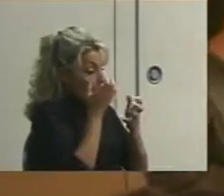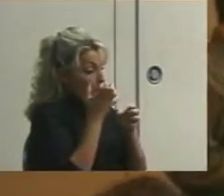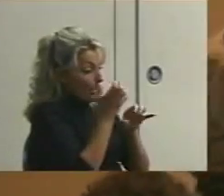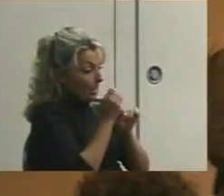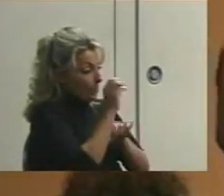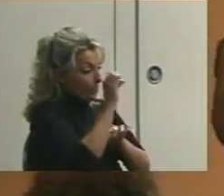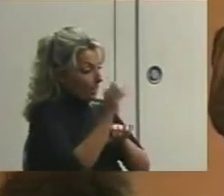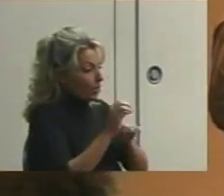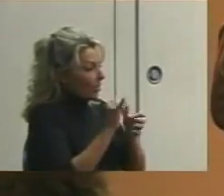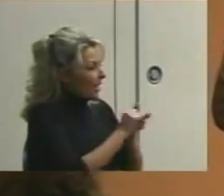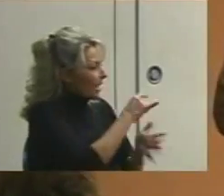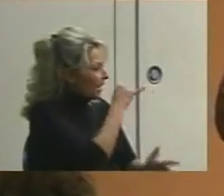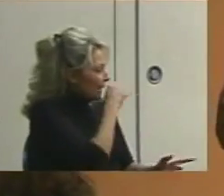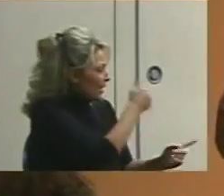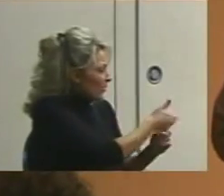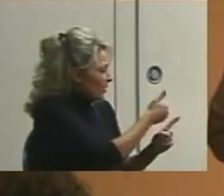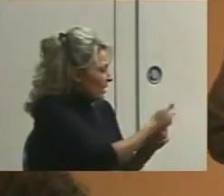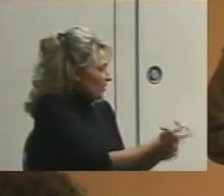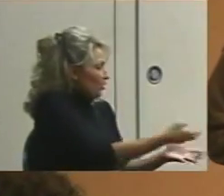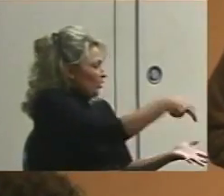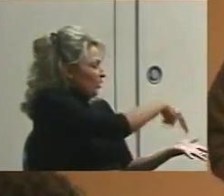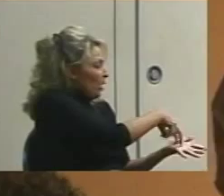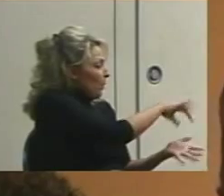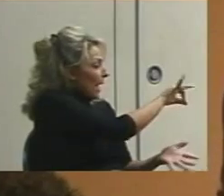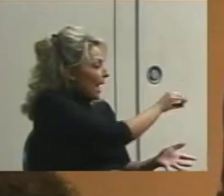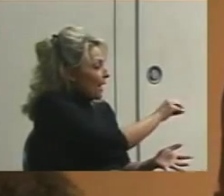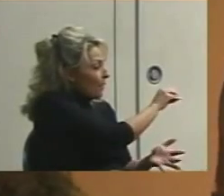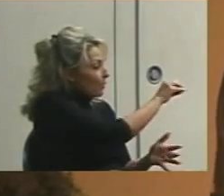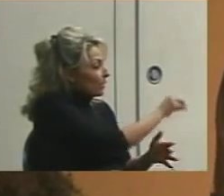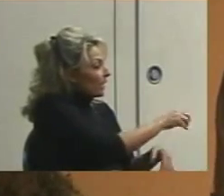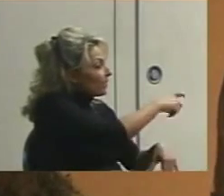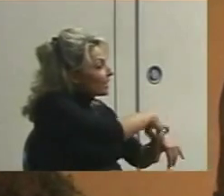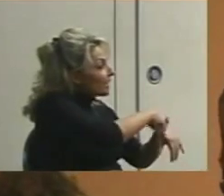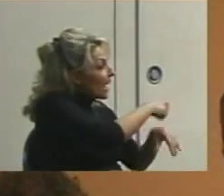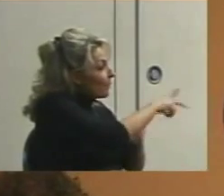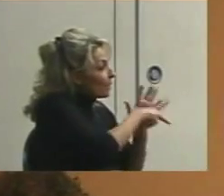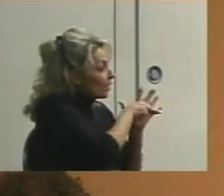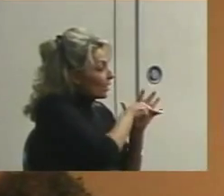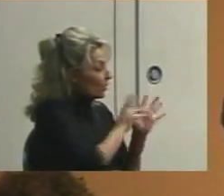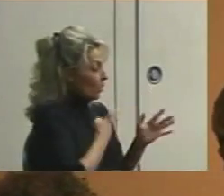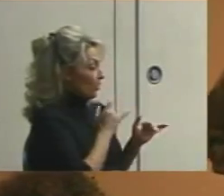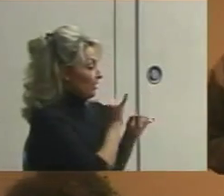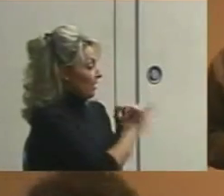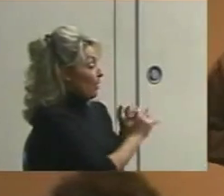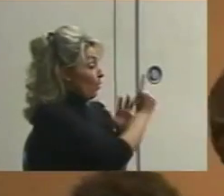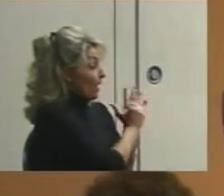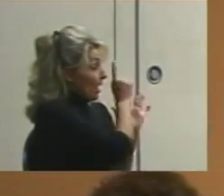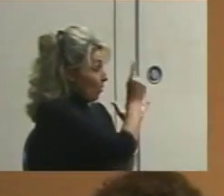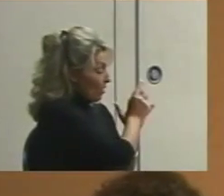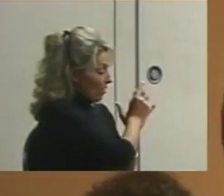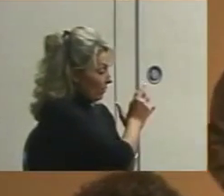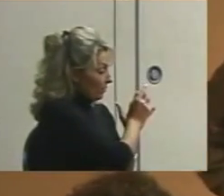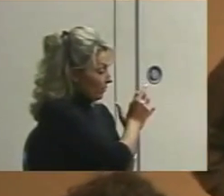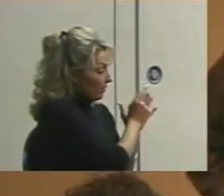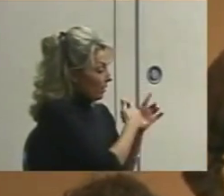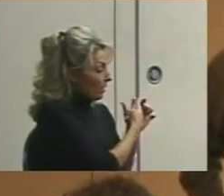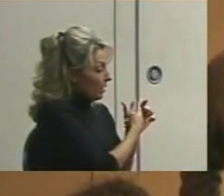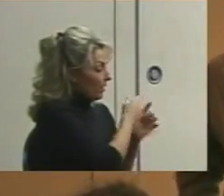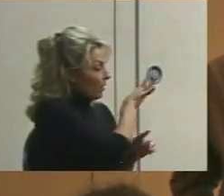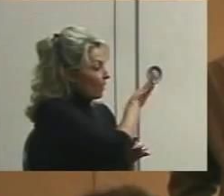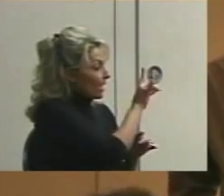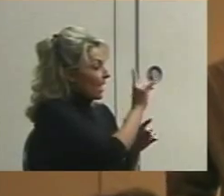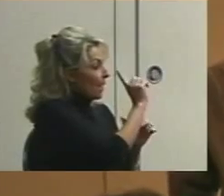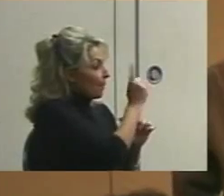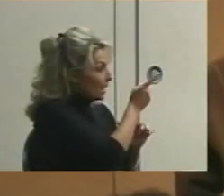out of his seat 80% of the period. Because we were there for an hour, and 48